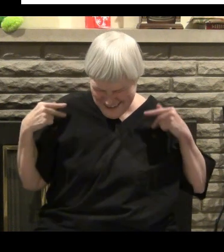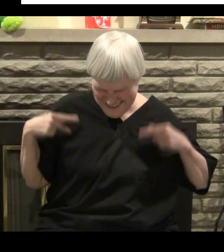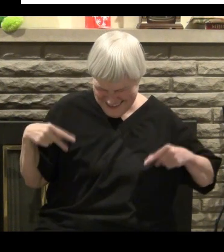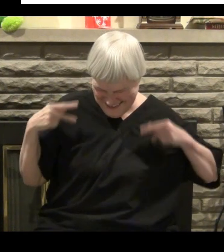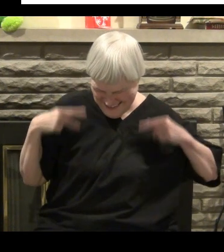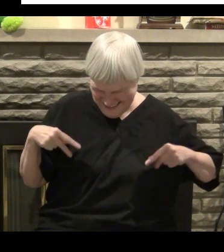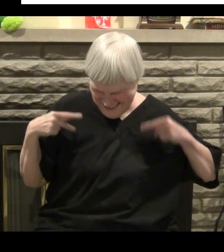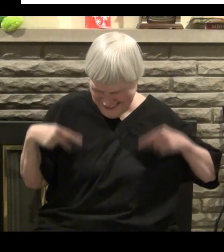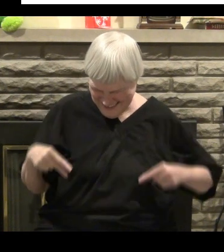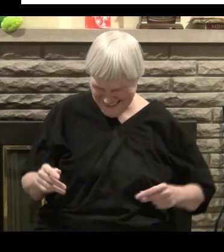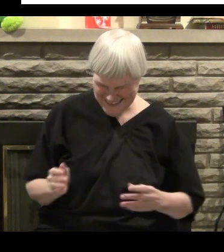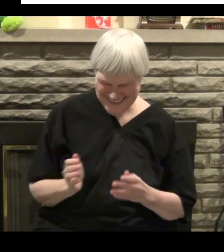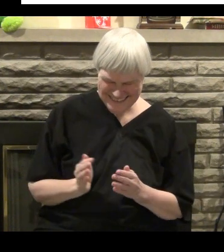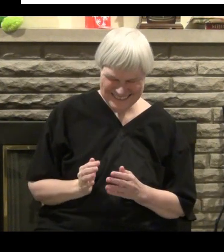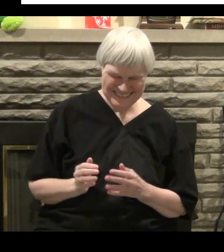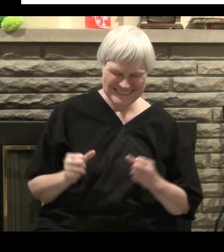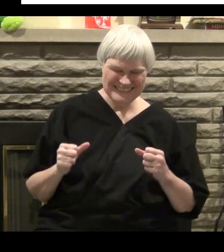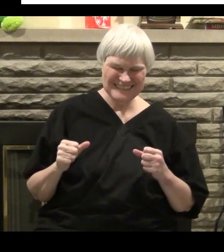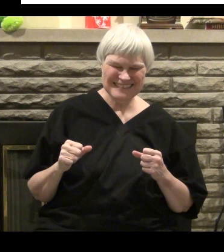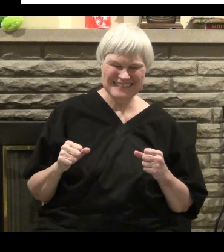Apparently they haven't read their own text.